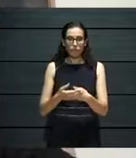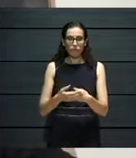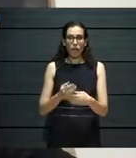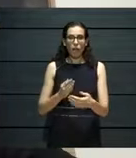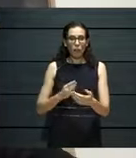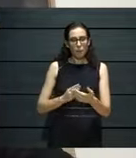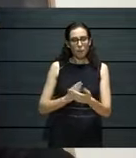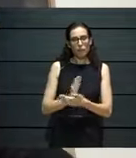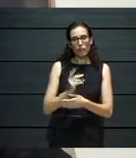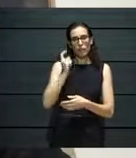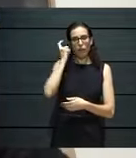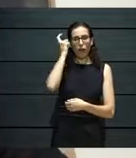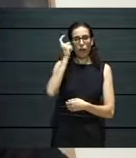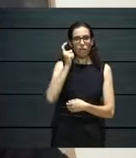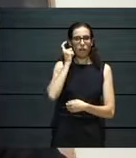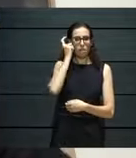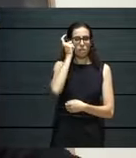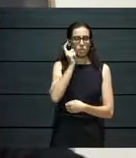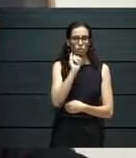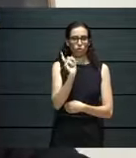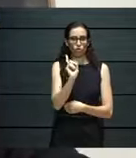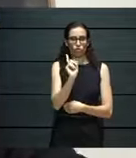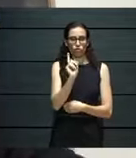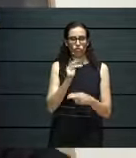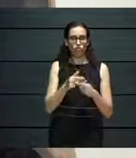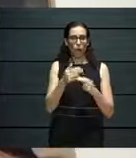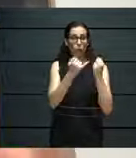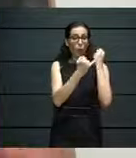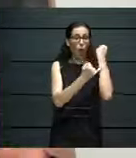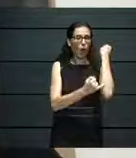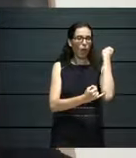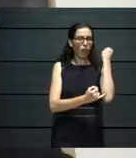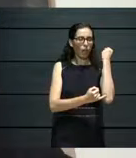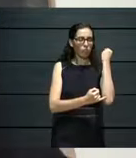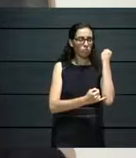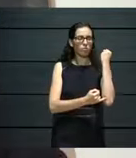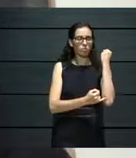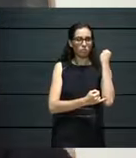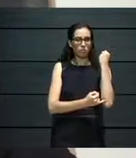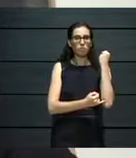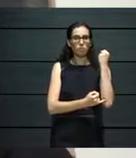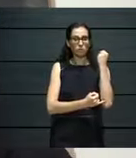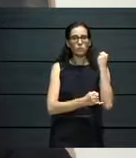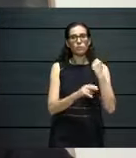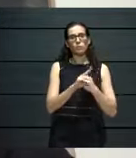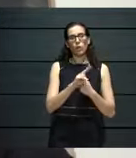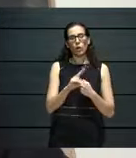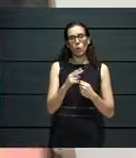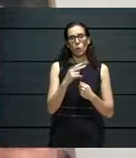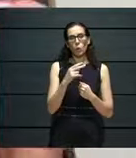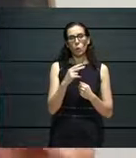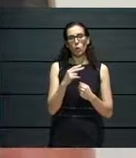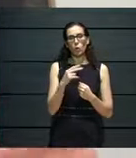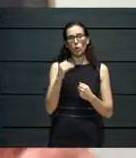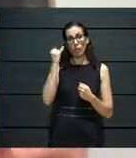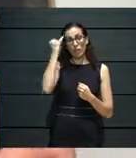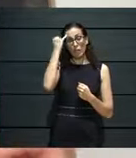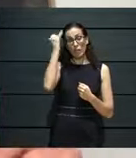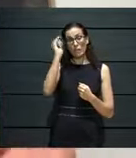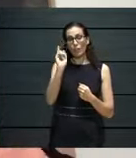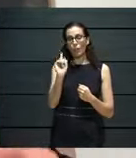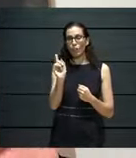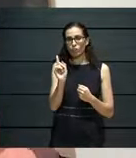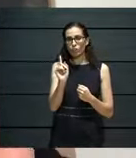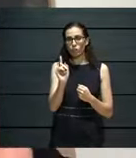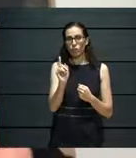process of working on an online platform. And as I often say, sort of, the idea of Blitz having